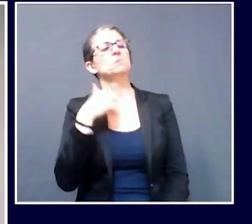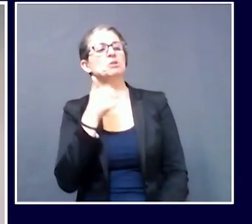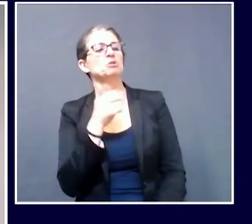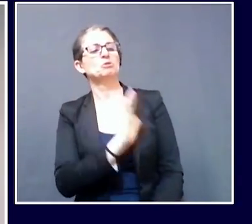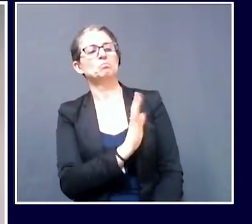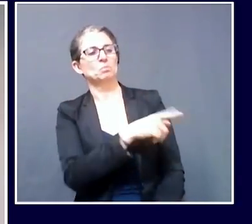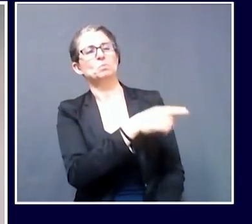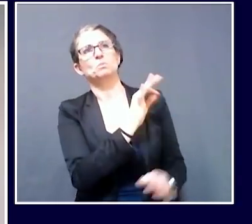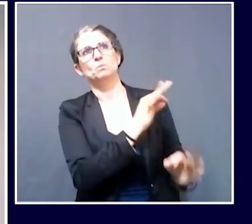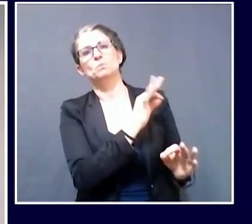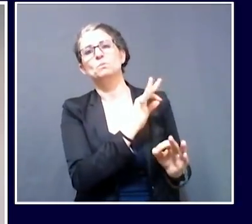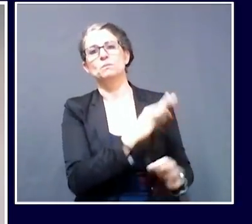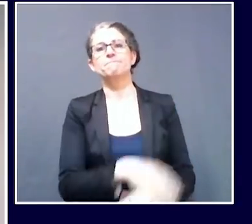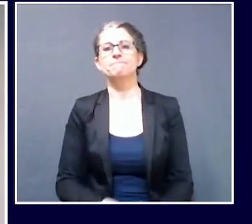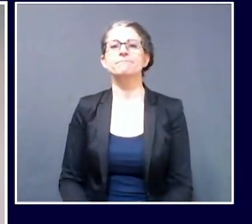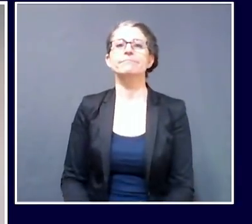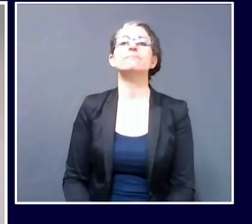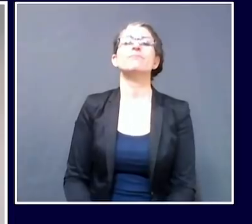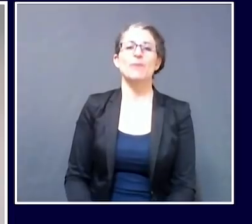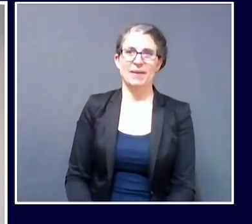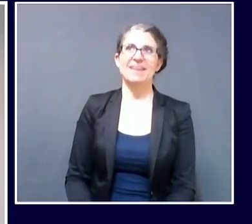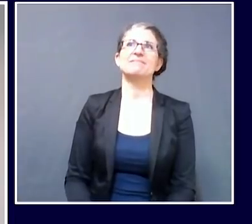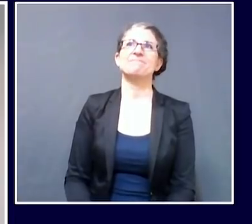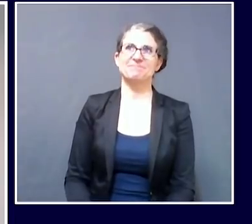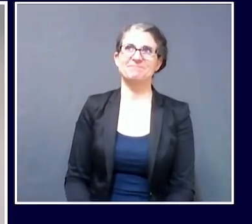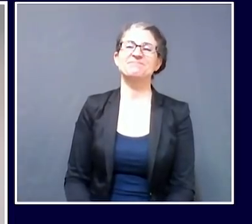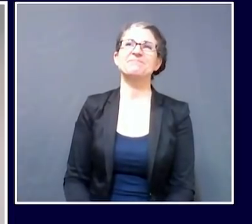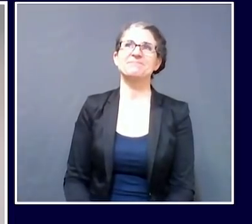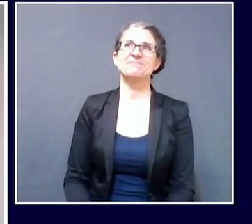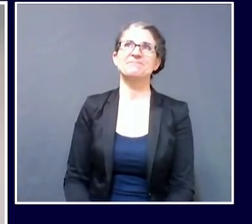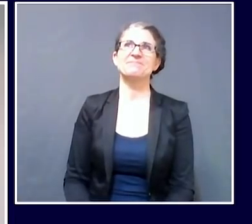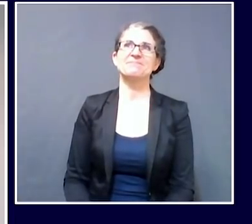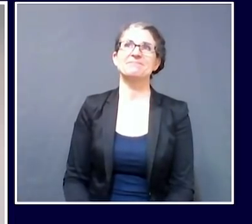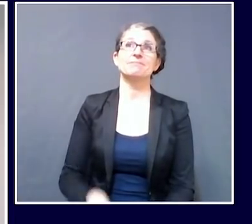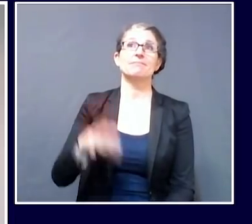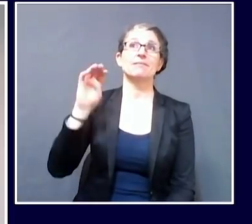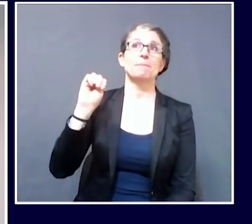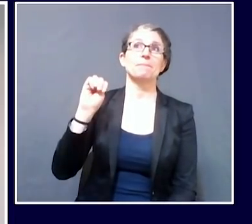Thanks, Steve. I'm going to turn next to Megan from WMTW.